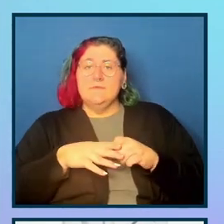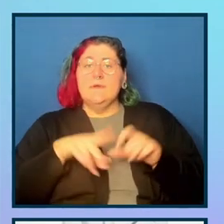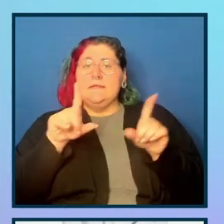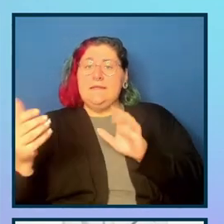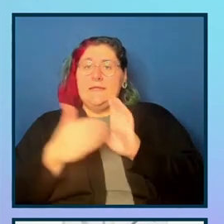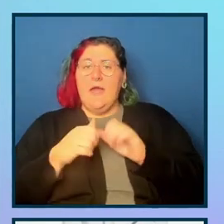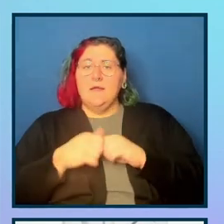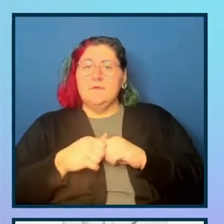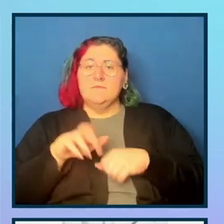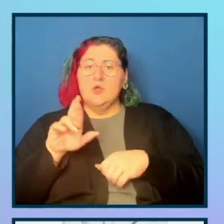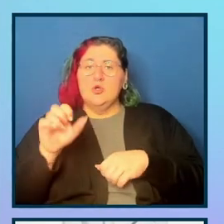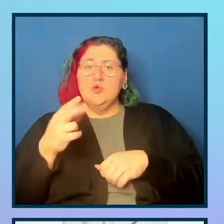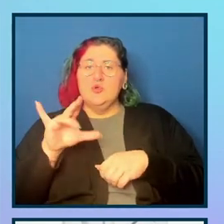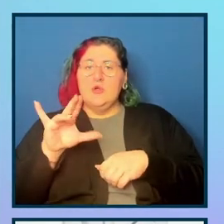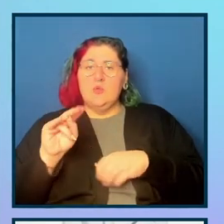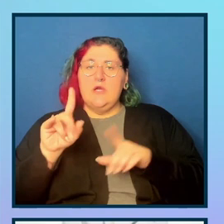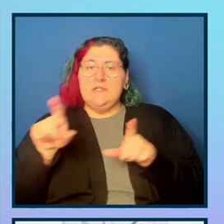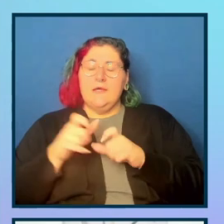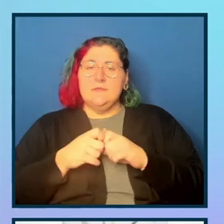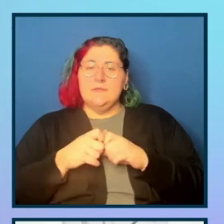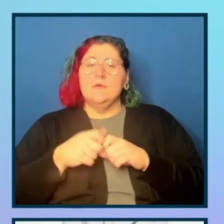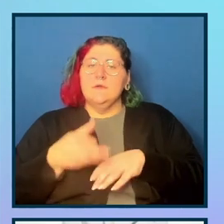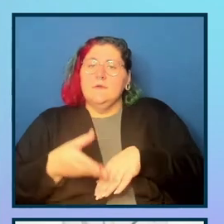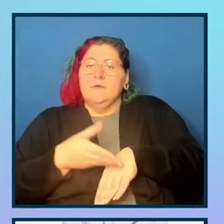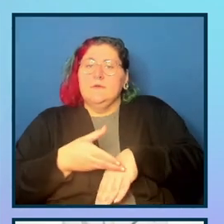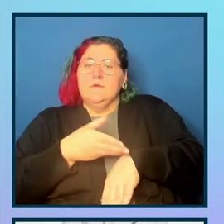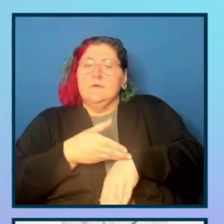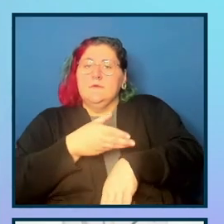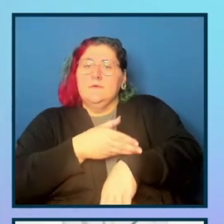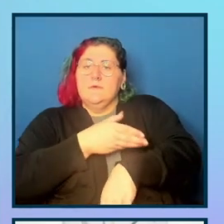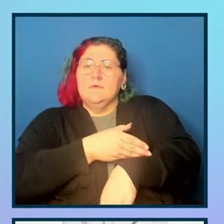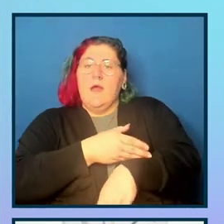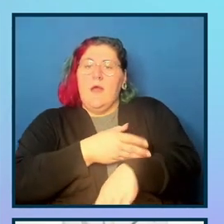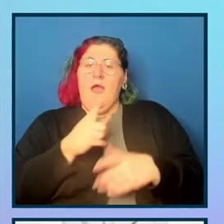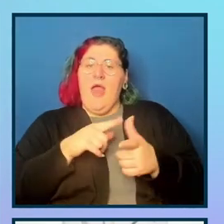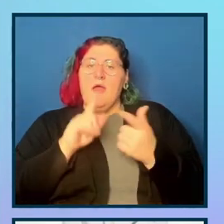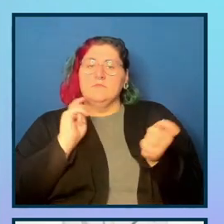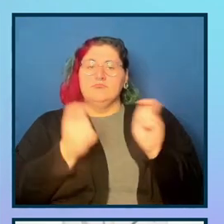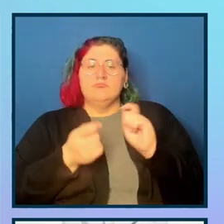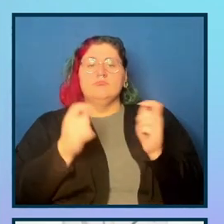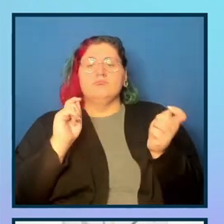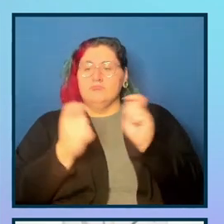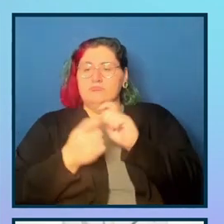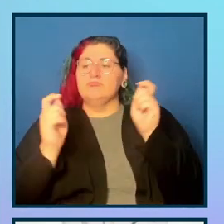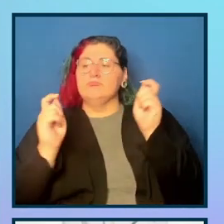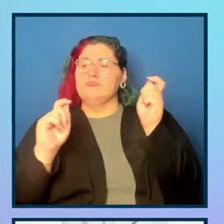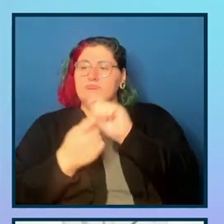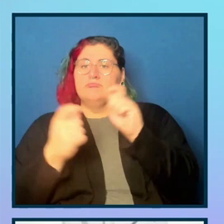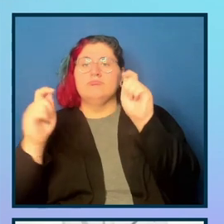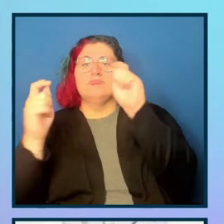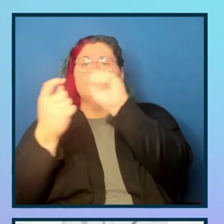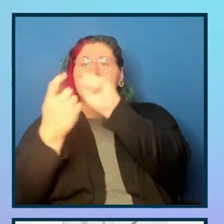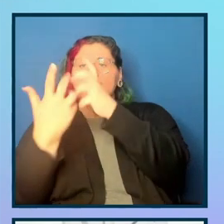tests and QA, and successfully refine those tests, increase what you do. And Harris will be